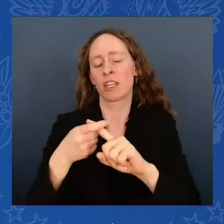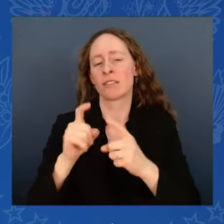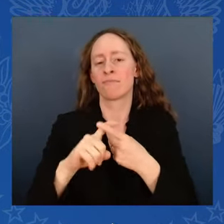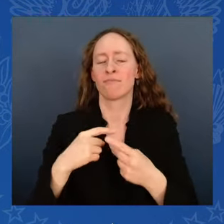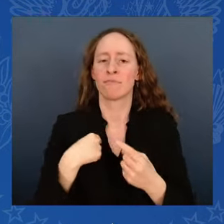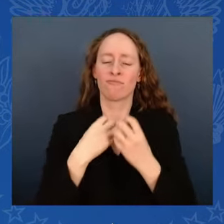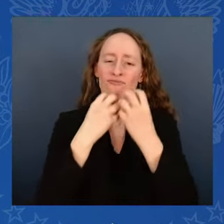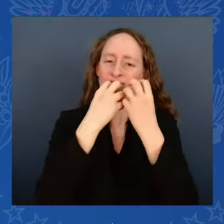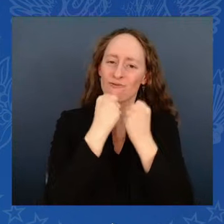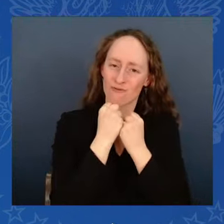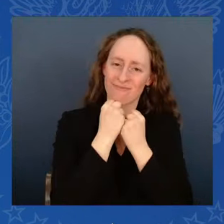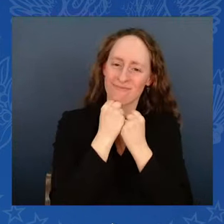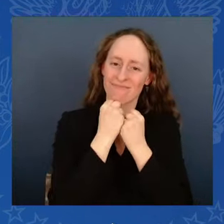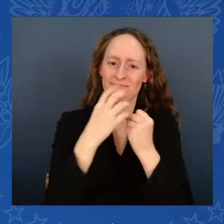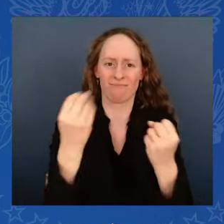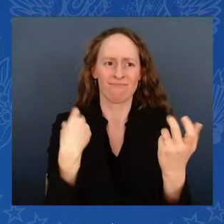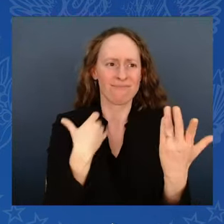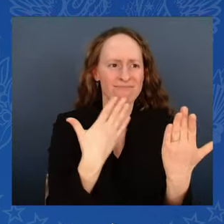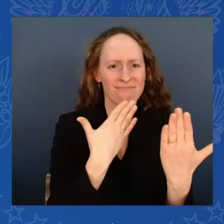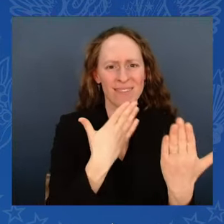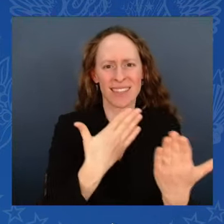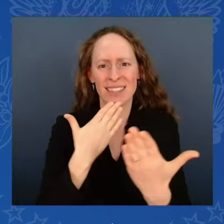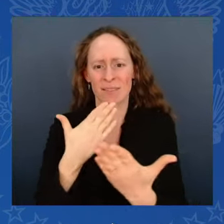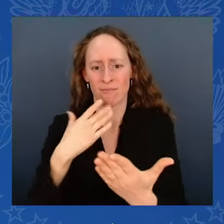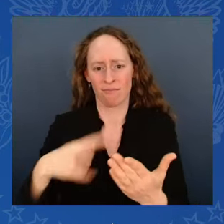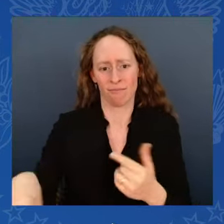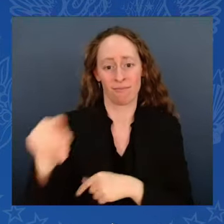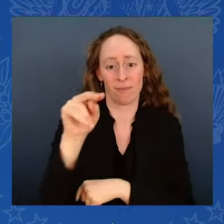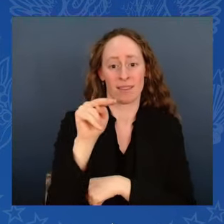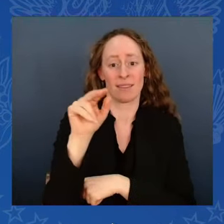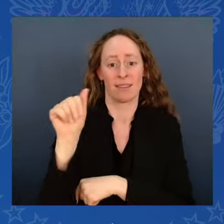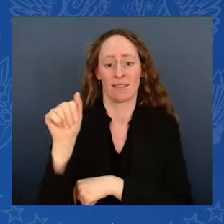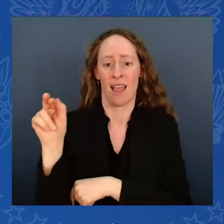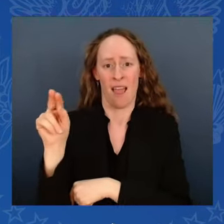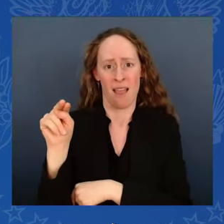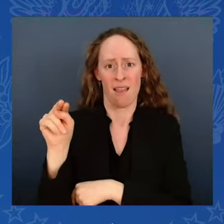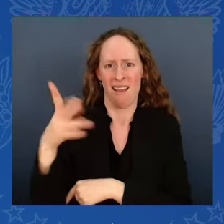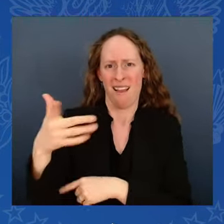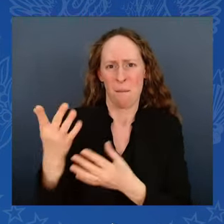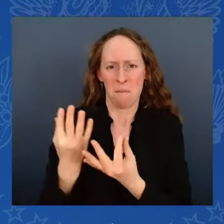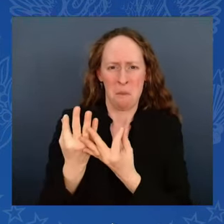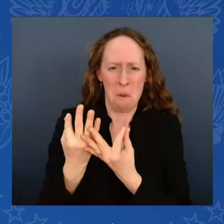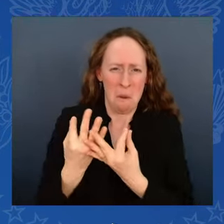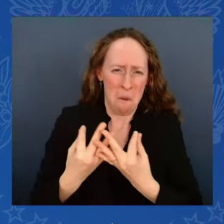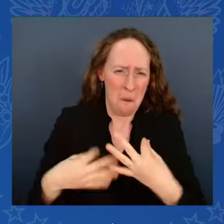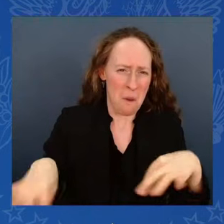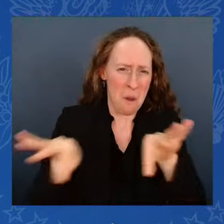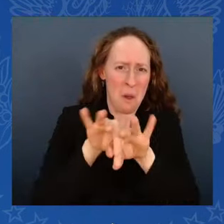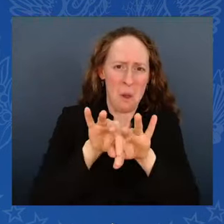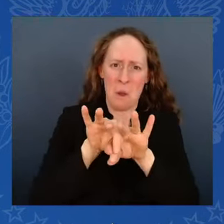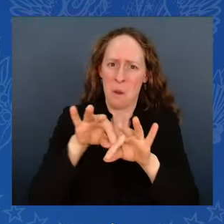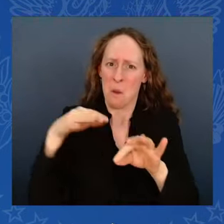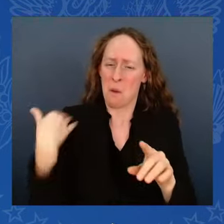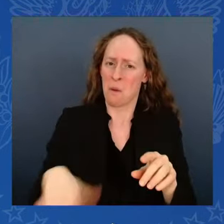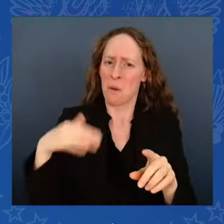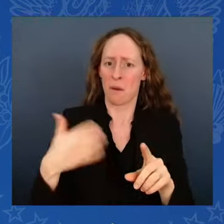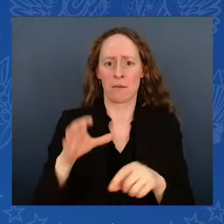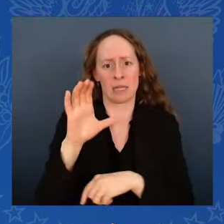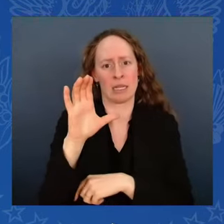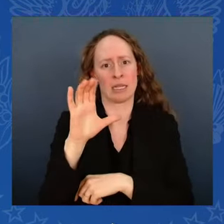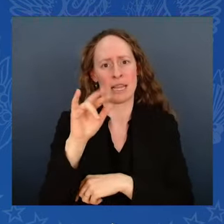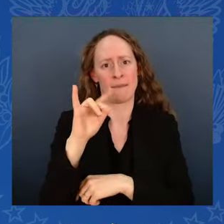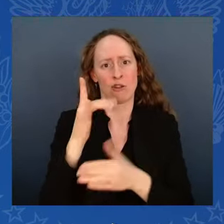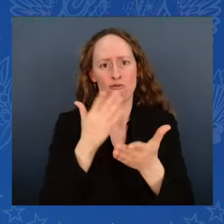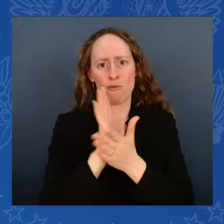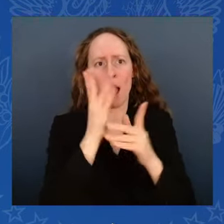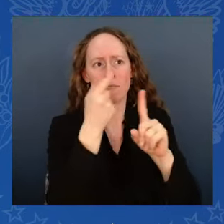rights organization. You know, for more than 30 years, the National Action Network has been on the front lines and the work to redeem the soul of